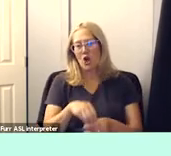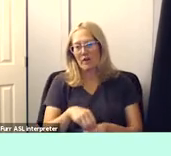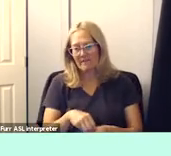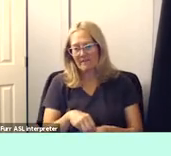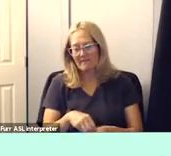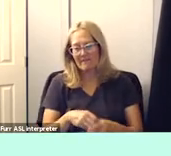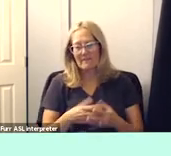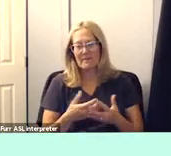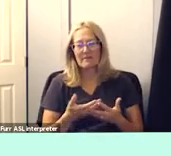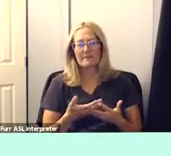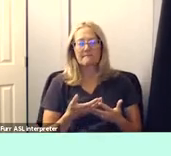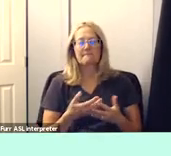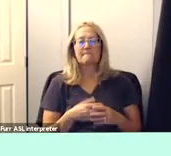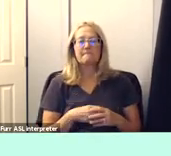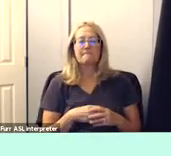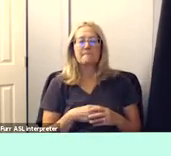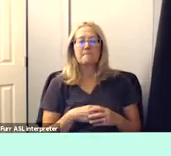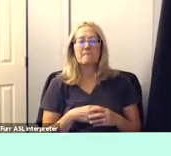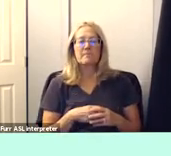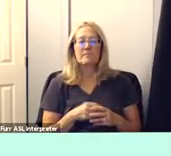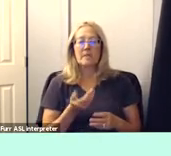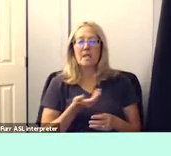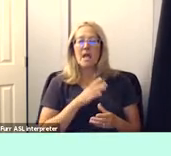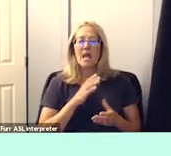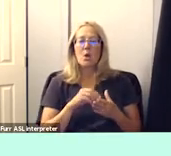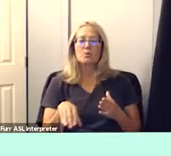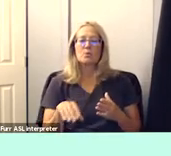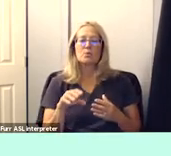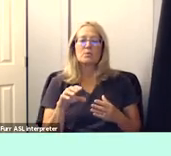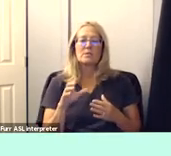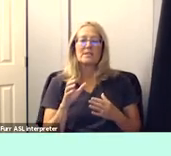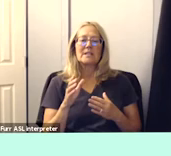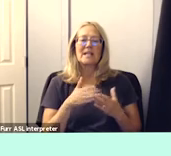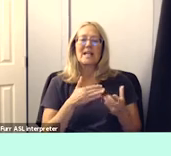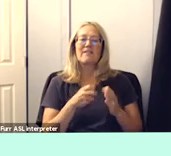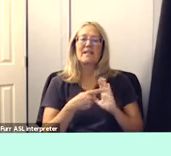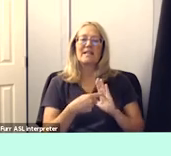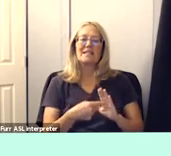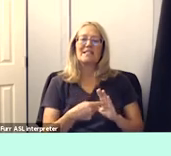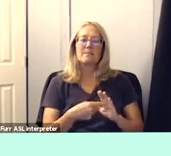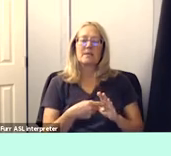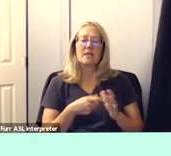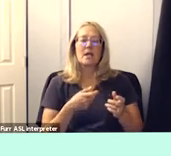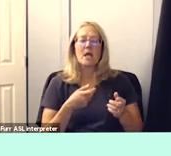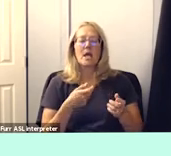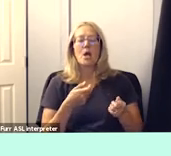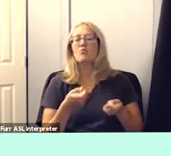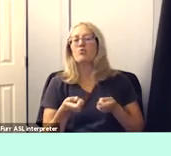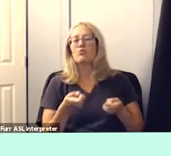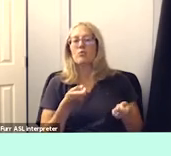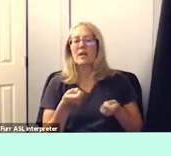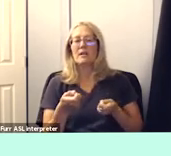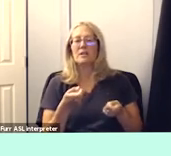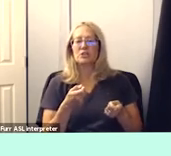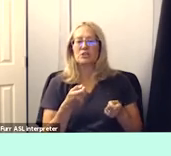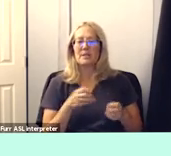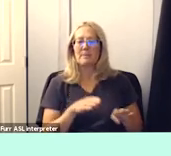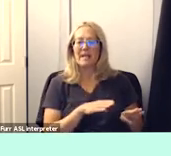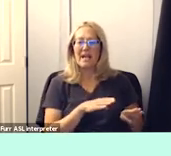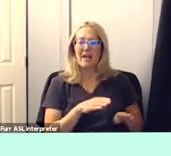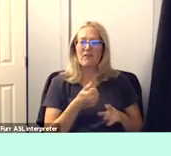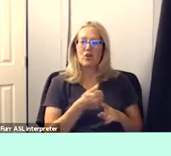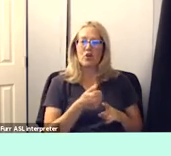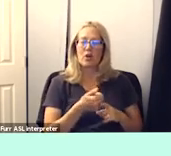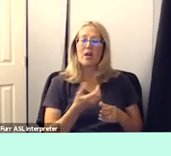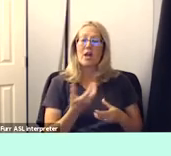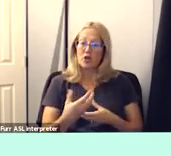so um our students even as they exhibit dysregulated behavior they're part of our